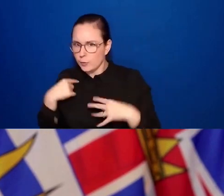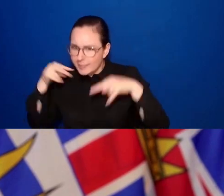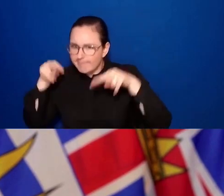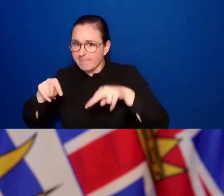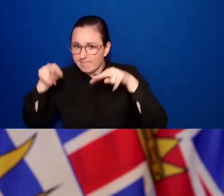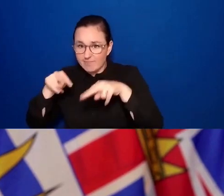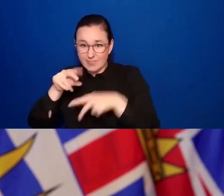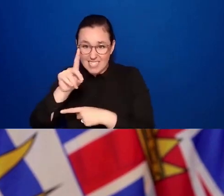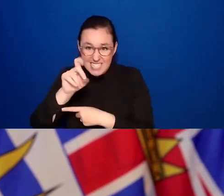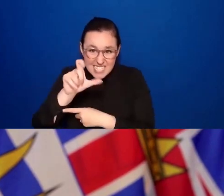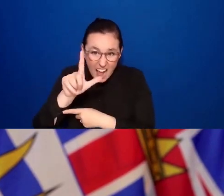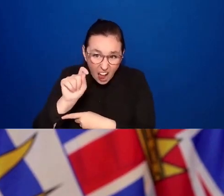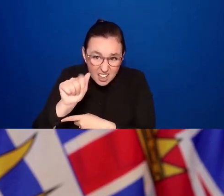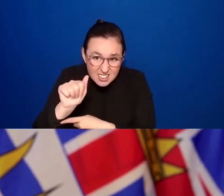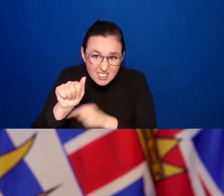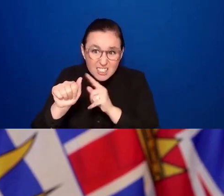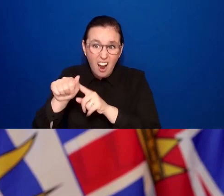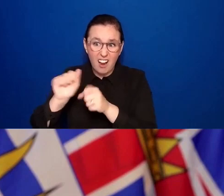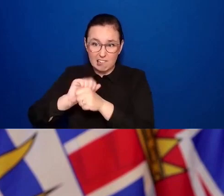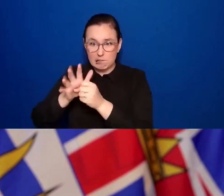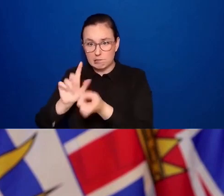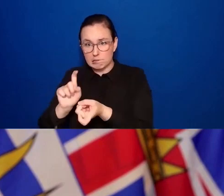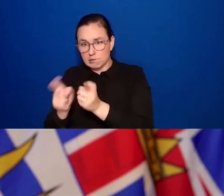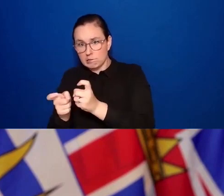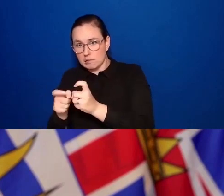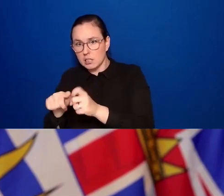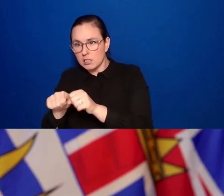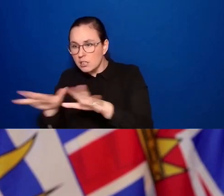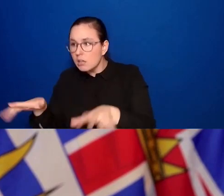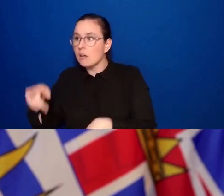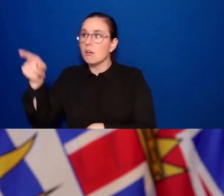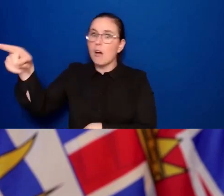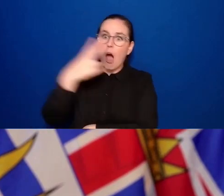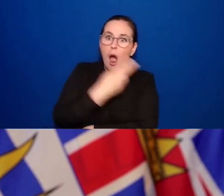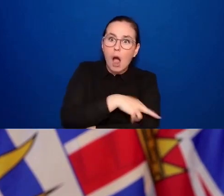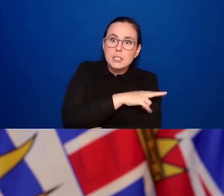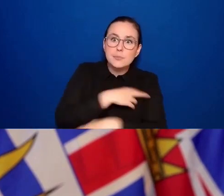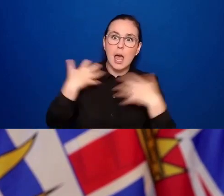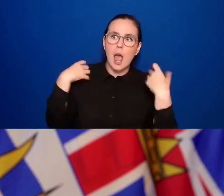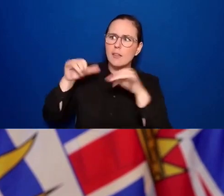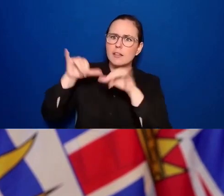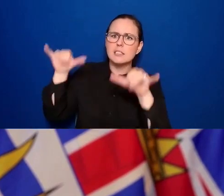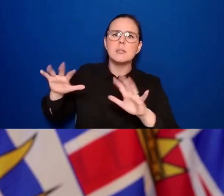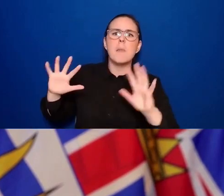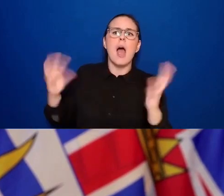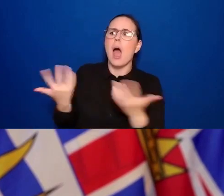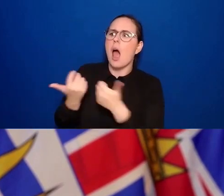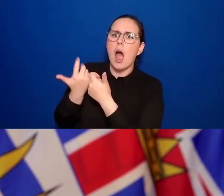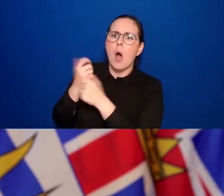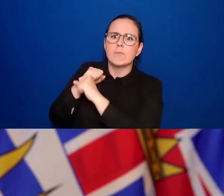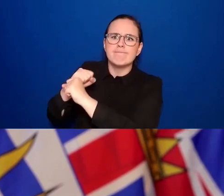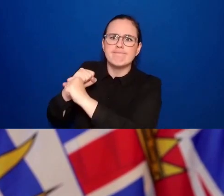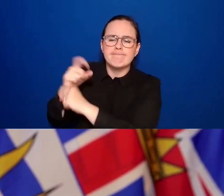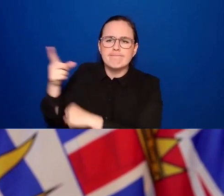from getting sick and to keep the health system going and to prevent as much as we can disruption in society.